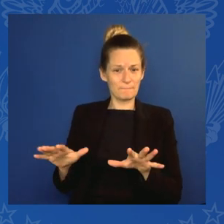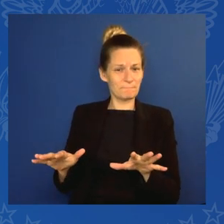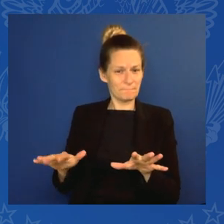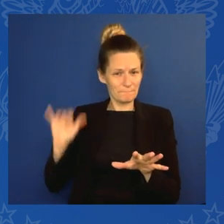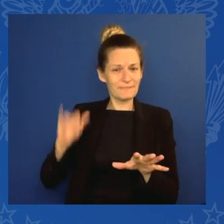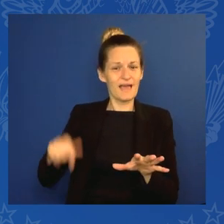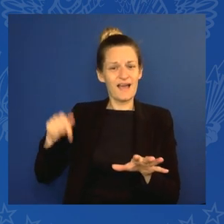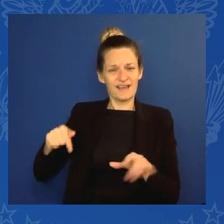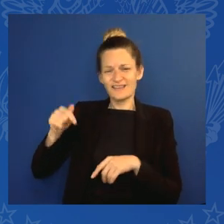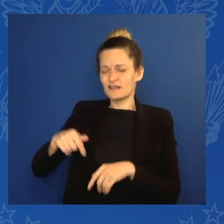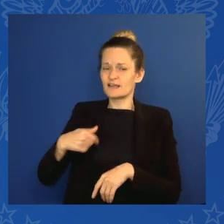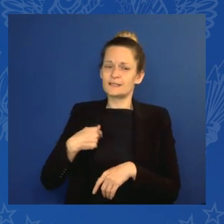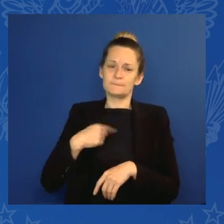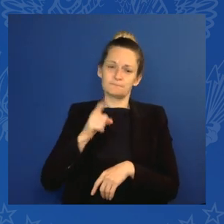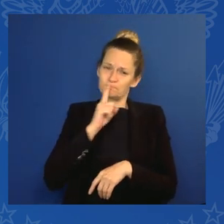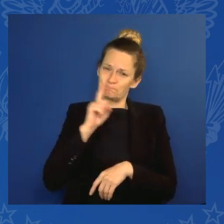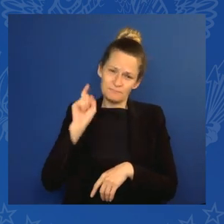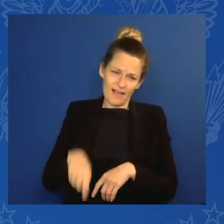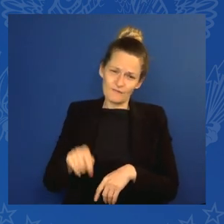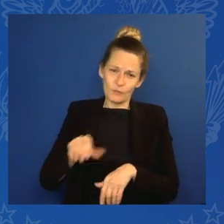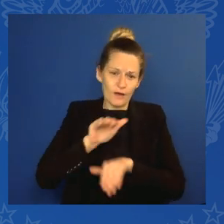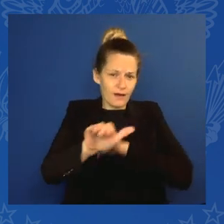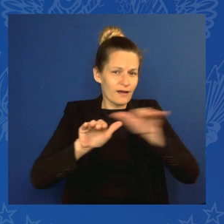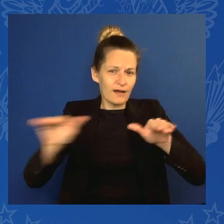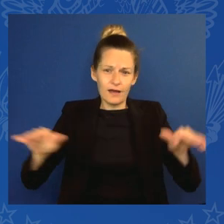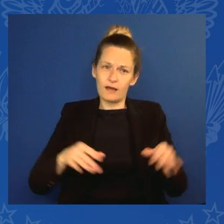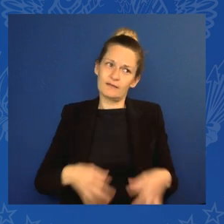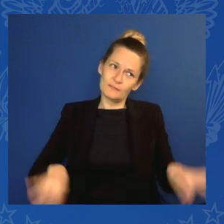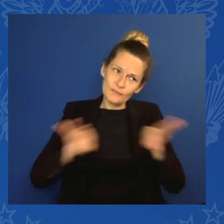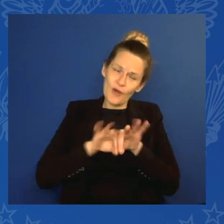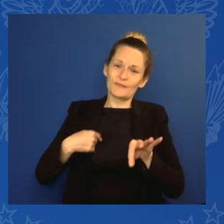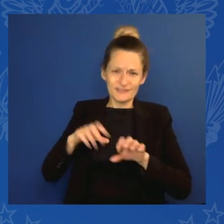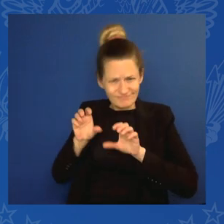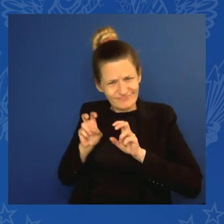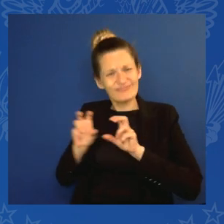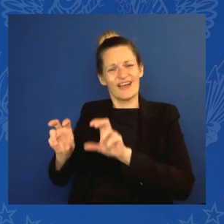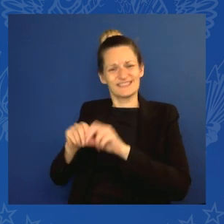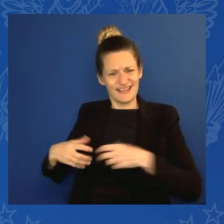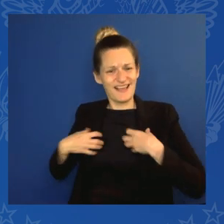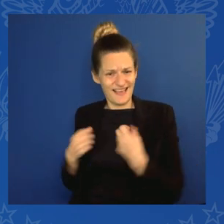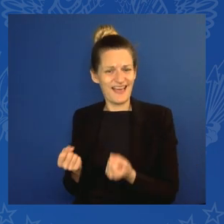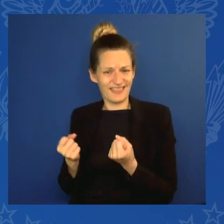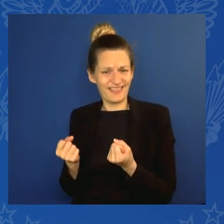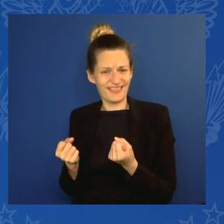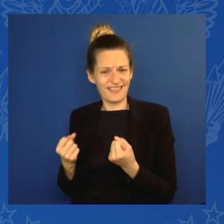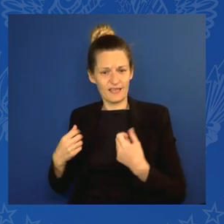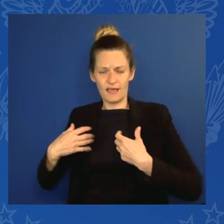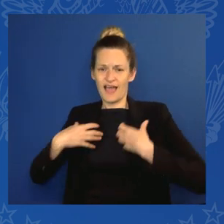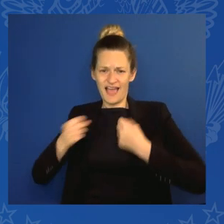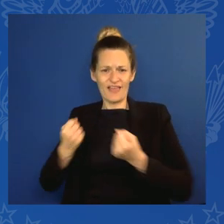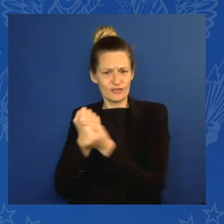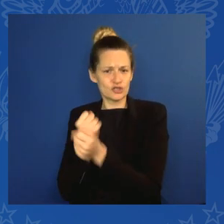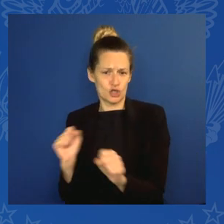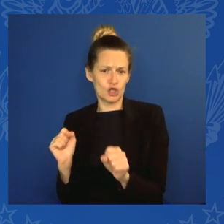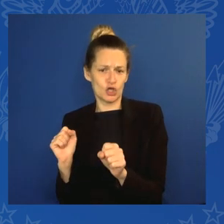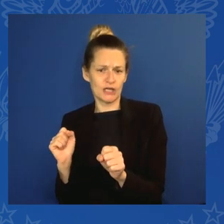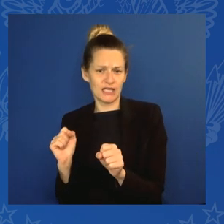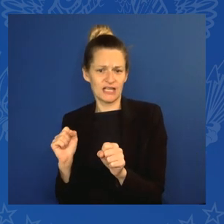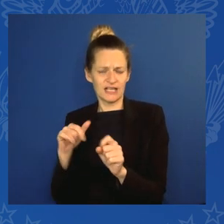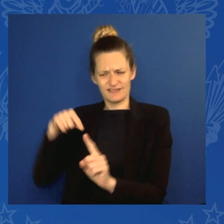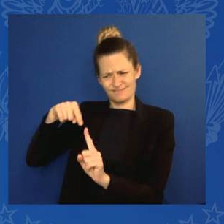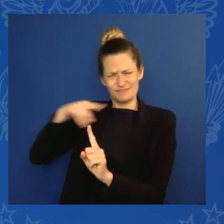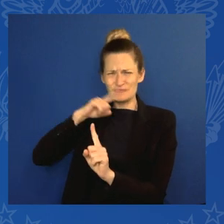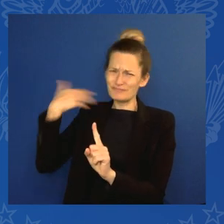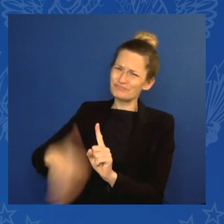critical investments healthcare systems were and health sec- and health security is, both to fight the pandemic